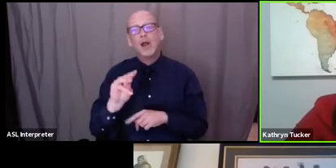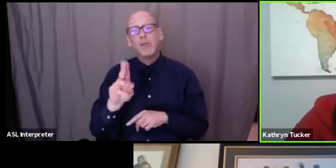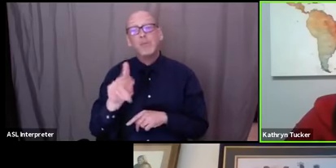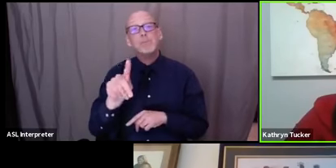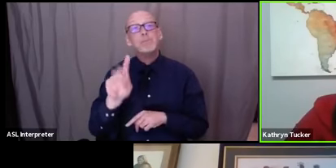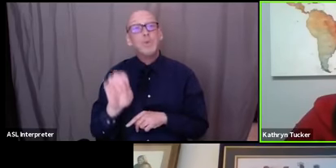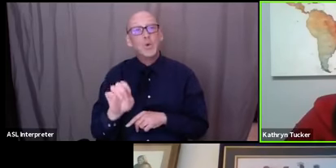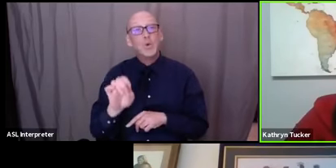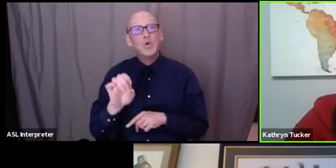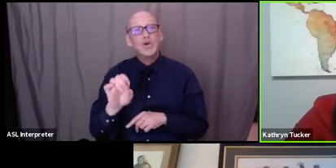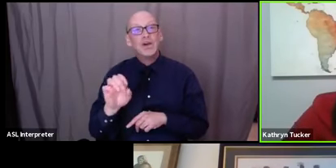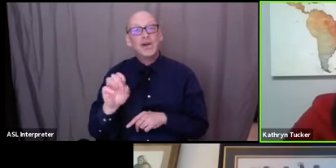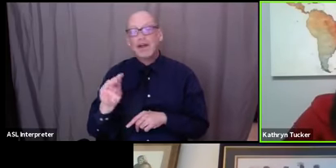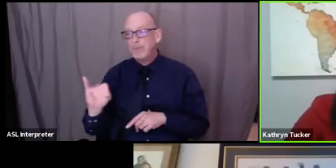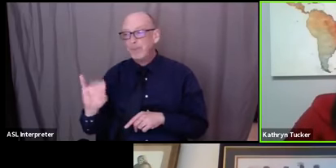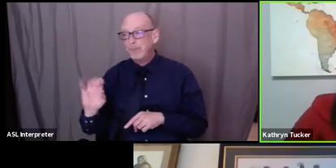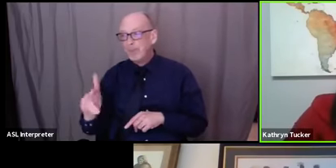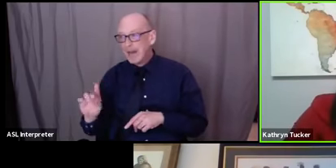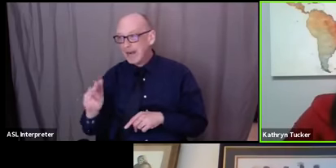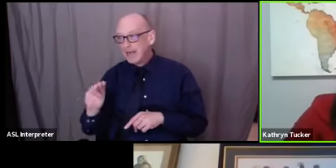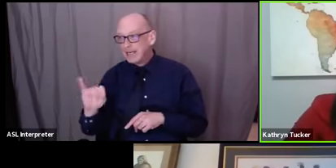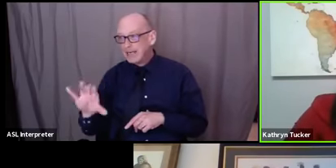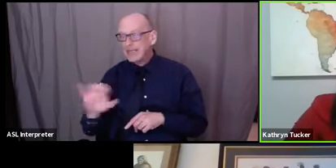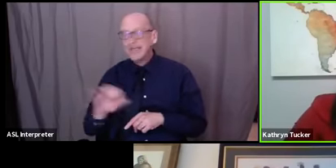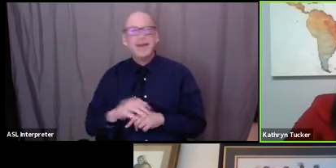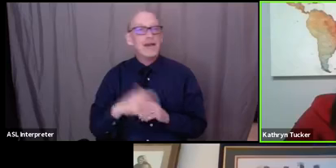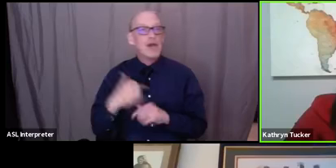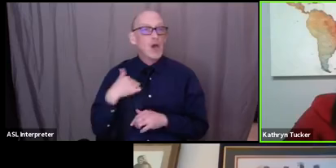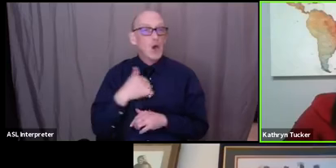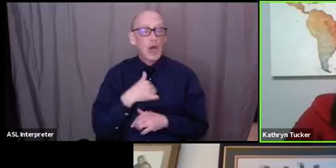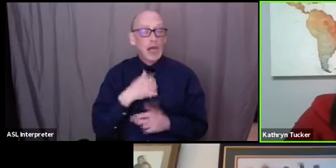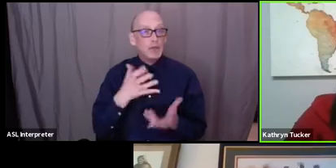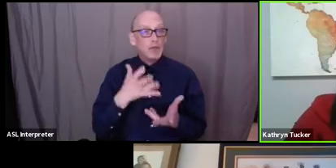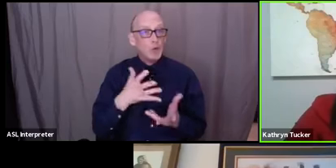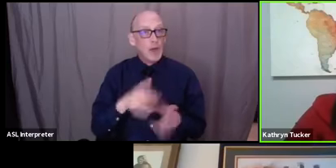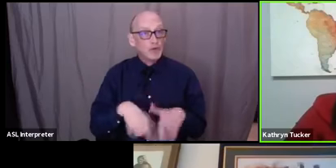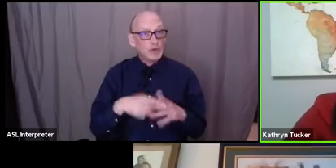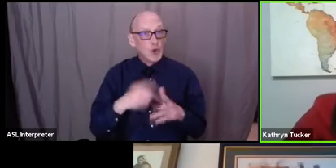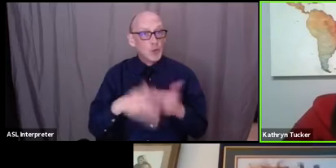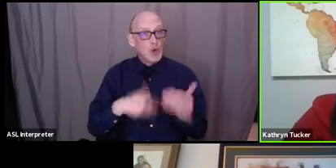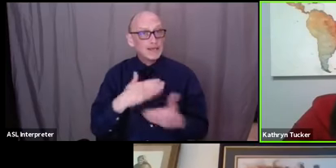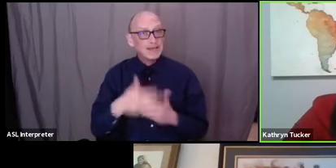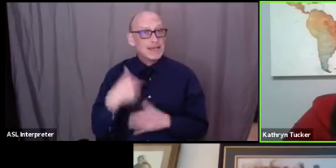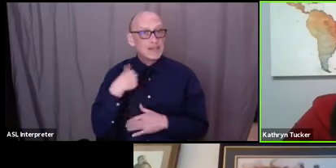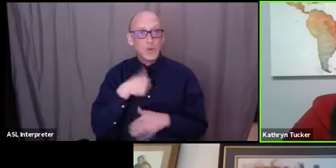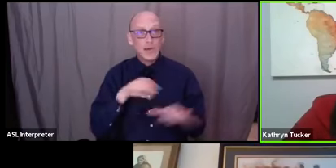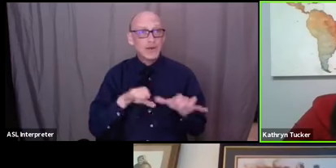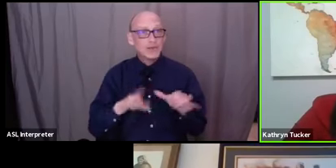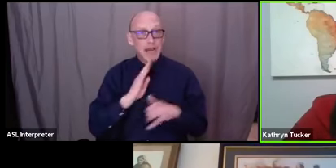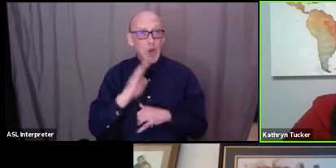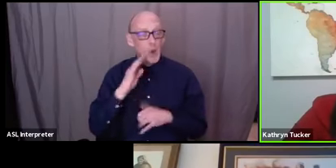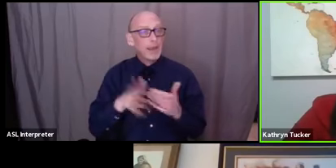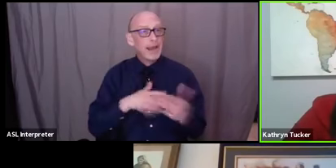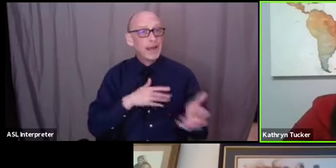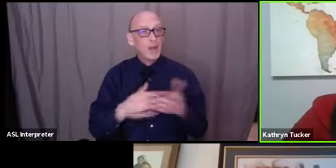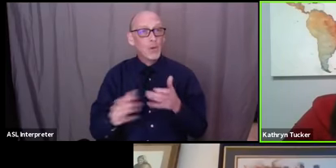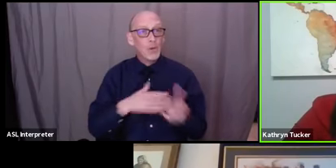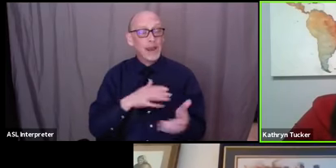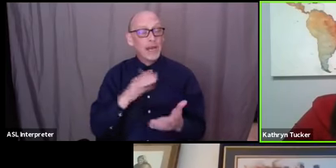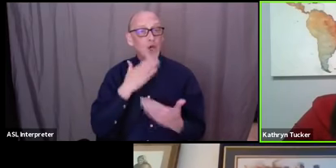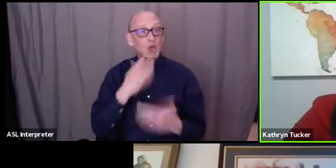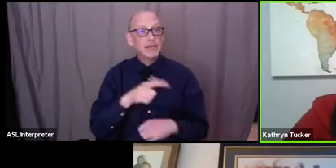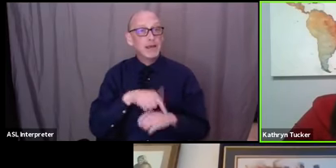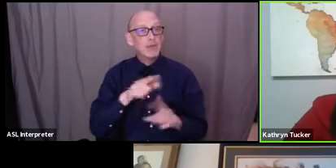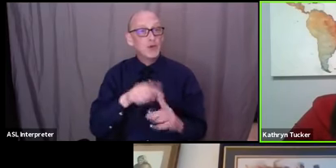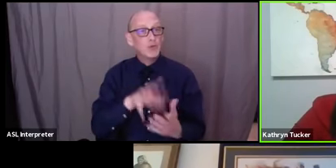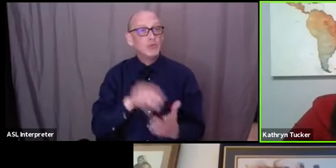if you are looking to get the process going and we're all at home right now anyway so what better time to gain that knowledge and really step it up